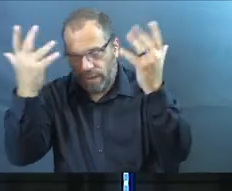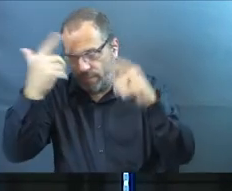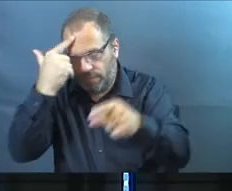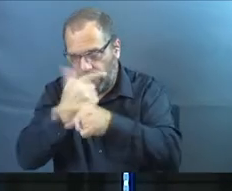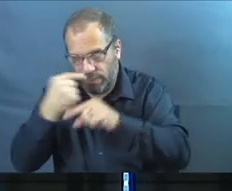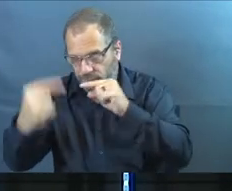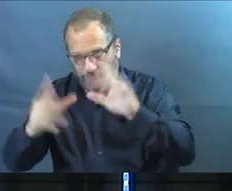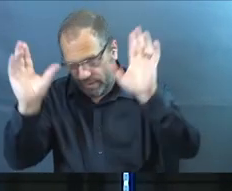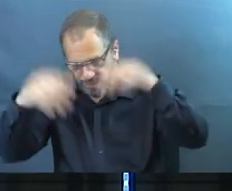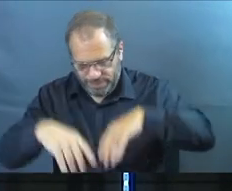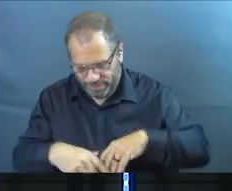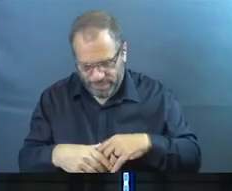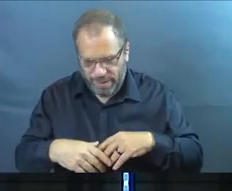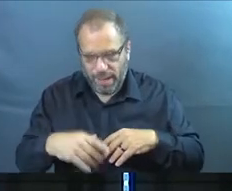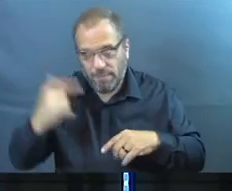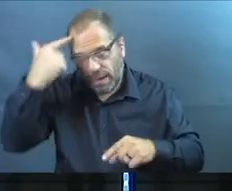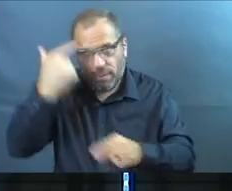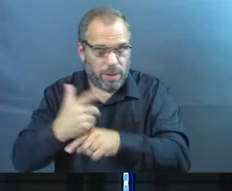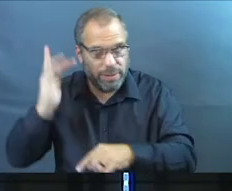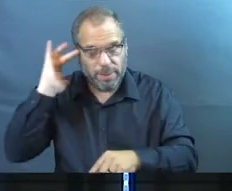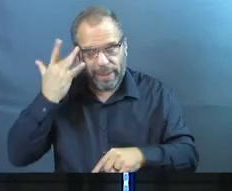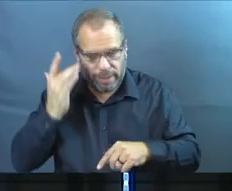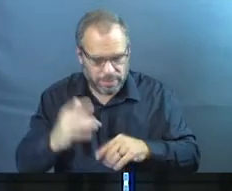always a brother who's a pain